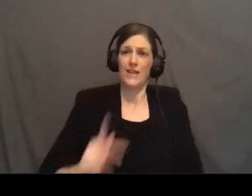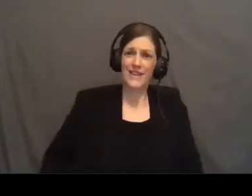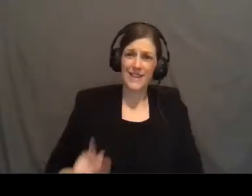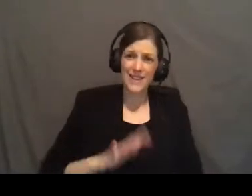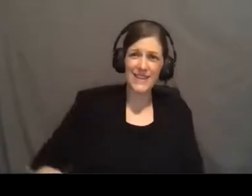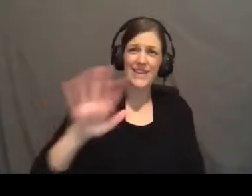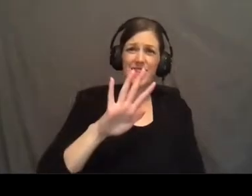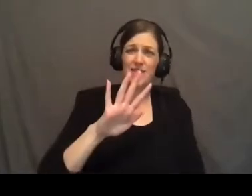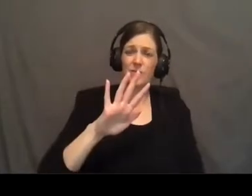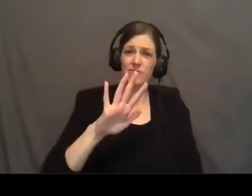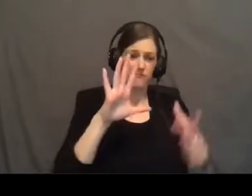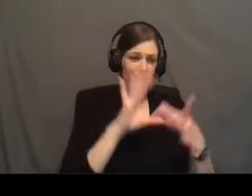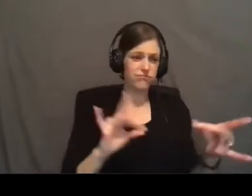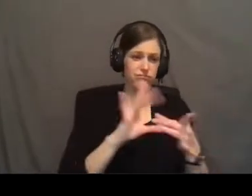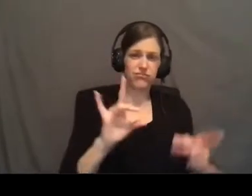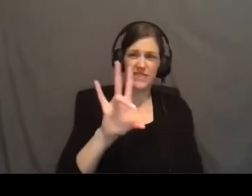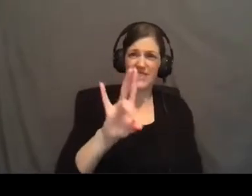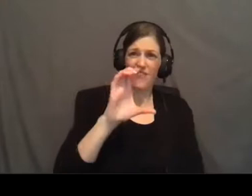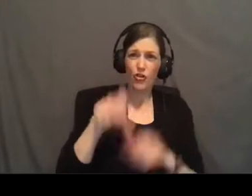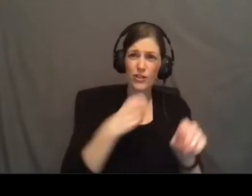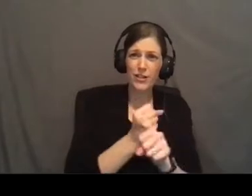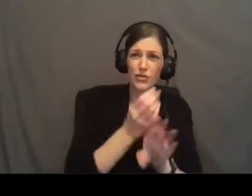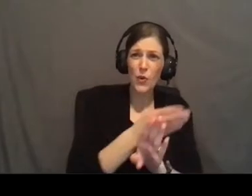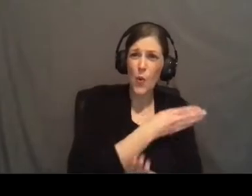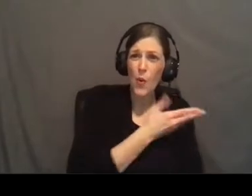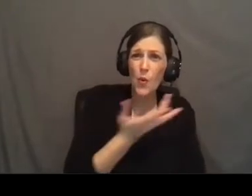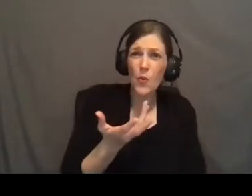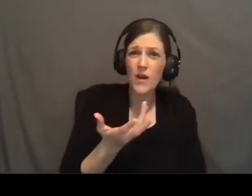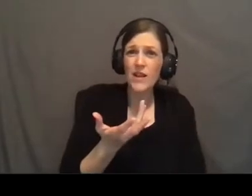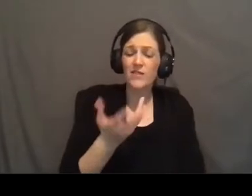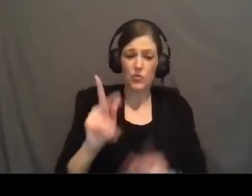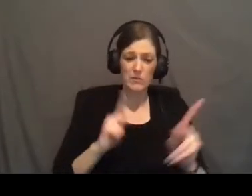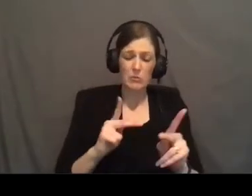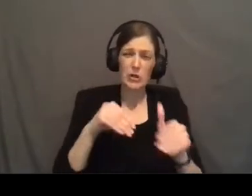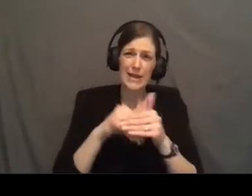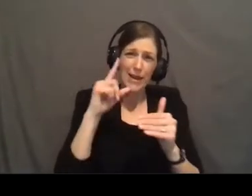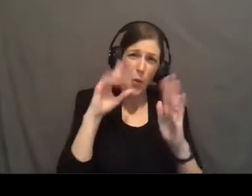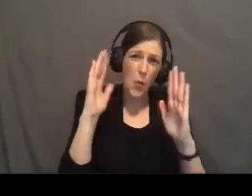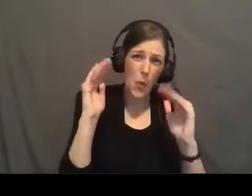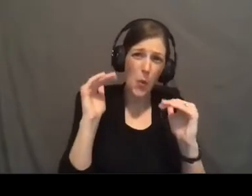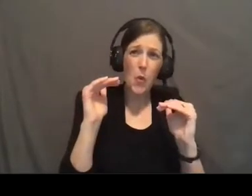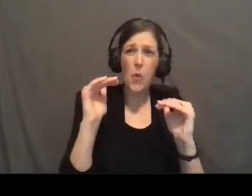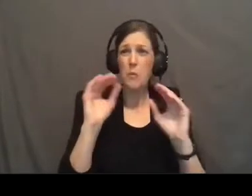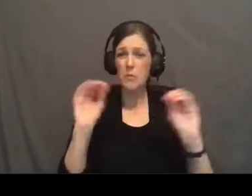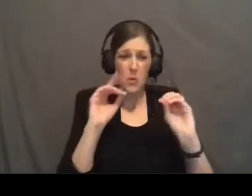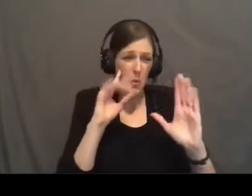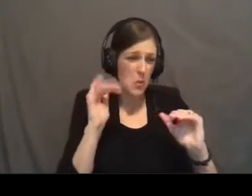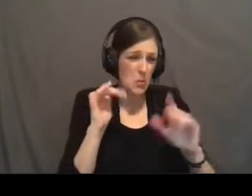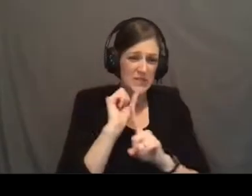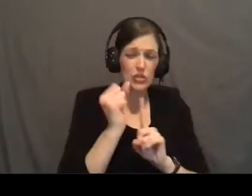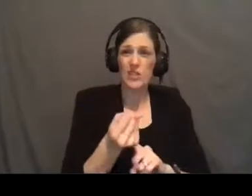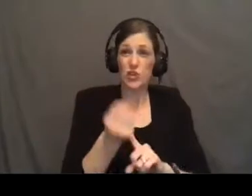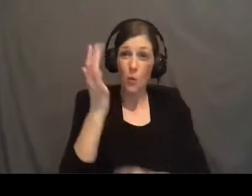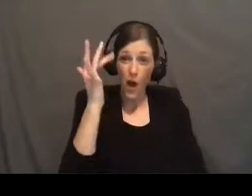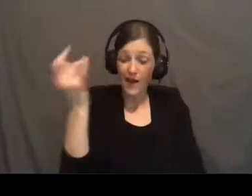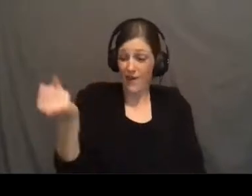foretold 700 years ago to a people in a hopeless circumstance to hang on to these words of hope guarantee